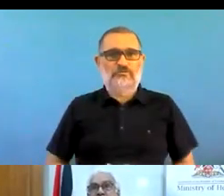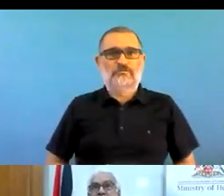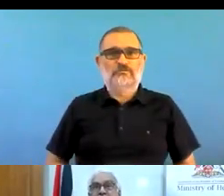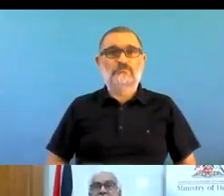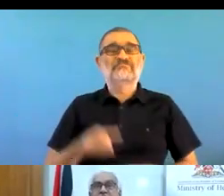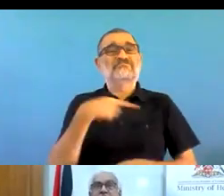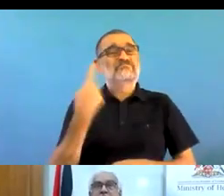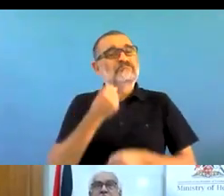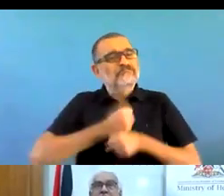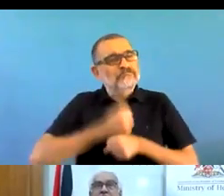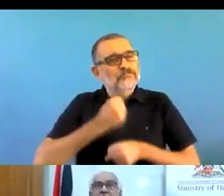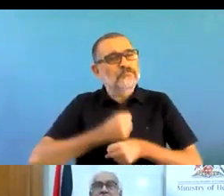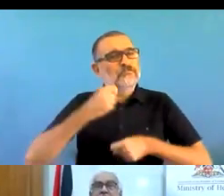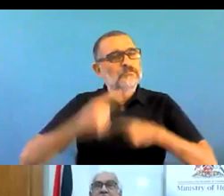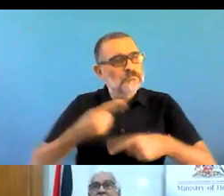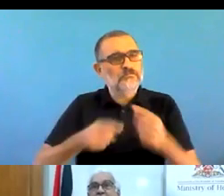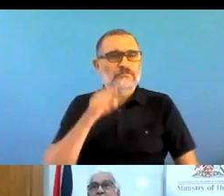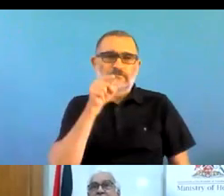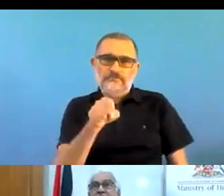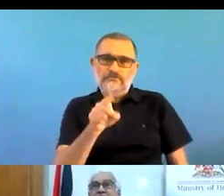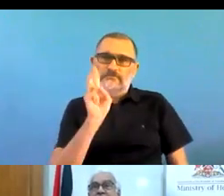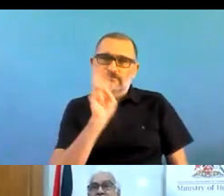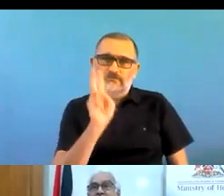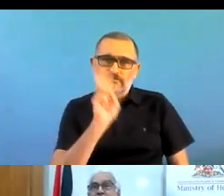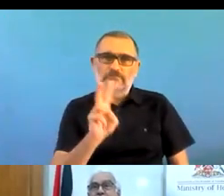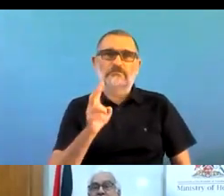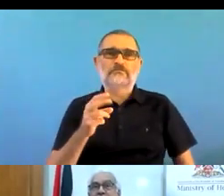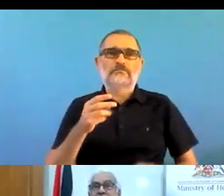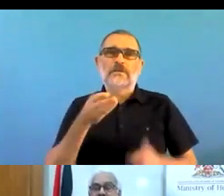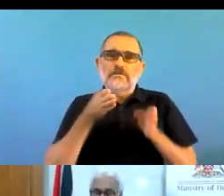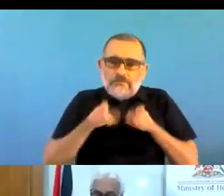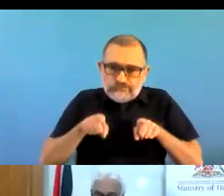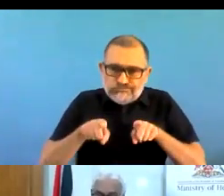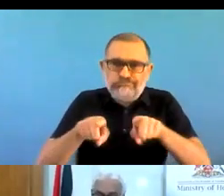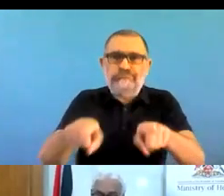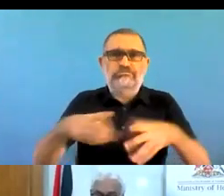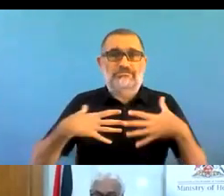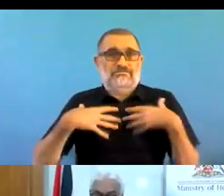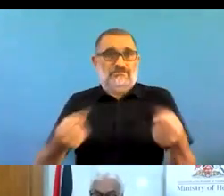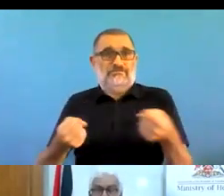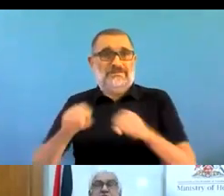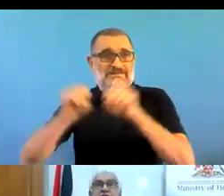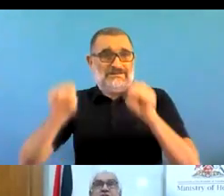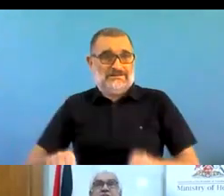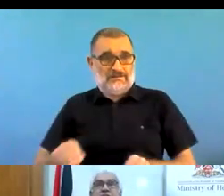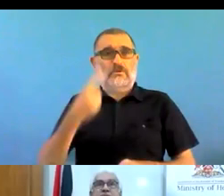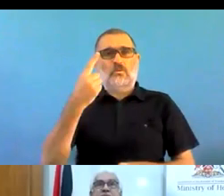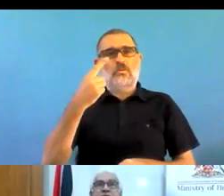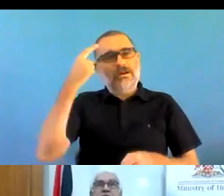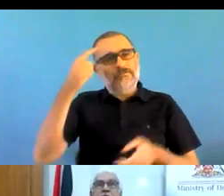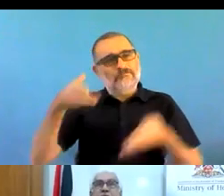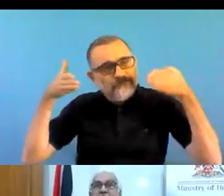traditional healthcare system system ran, and that we had a dedicated parallel system to treat COVID-19 patients.